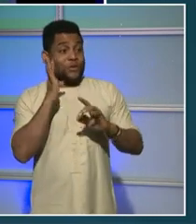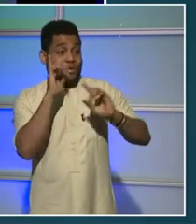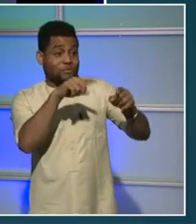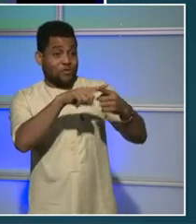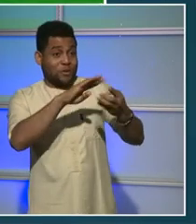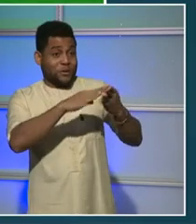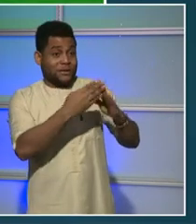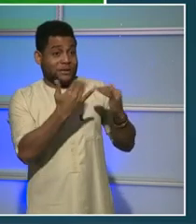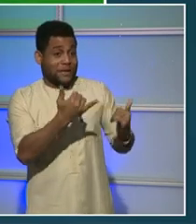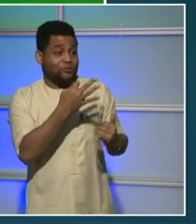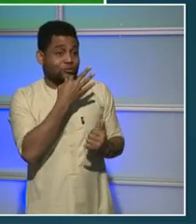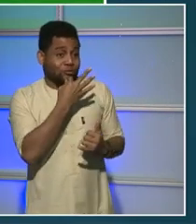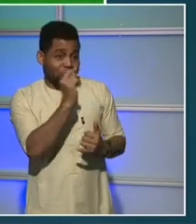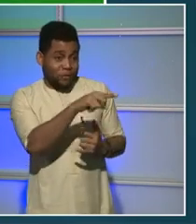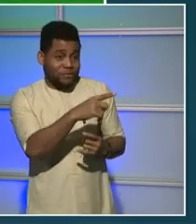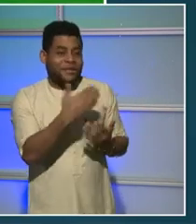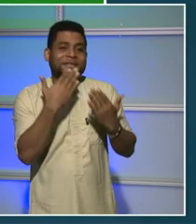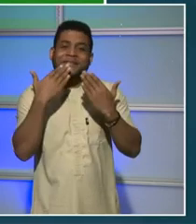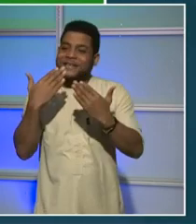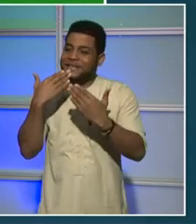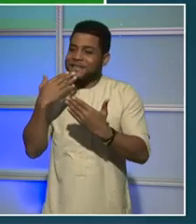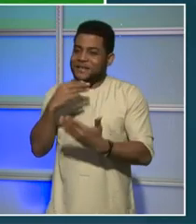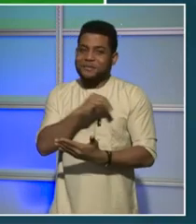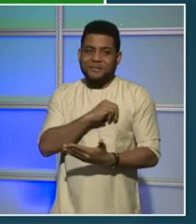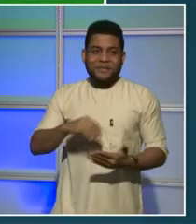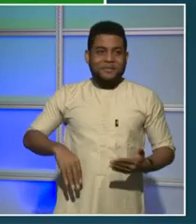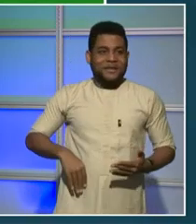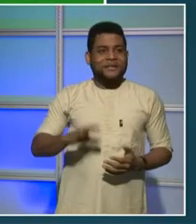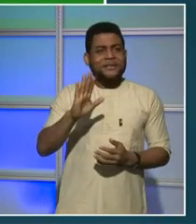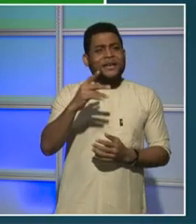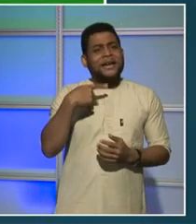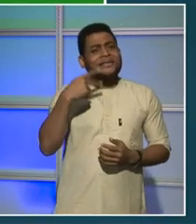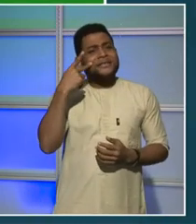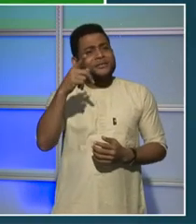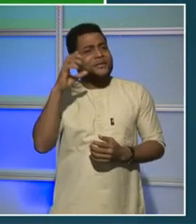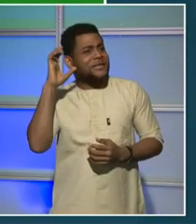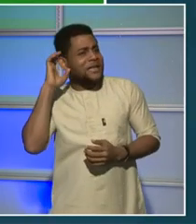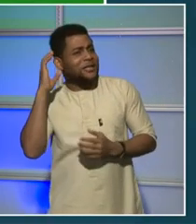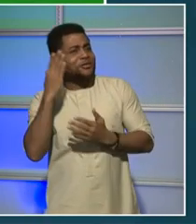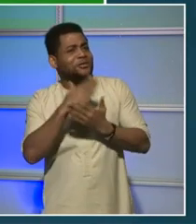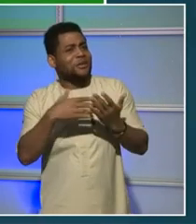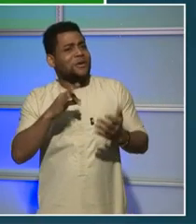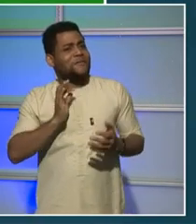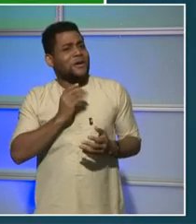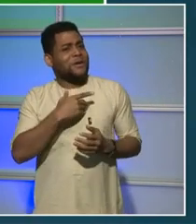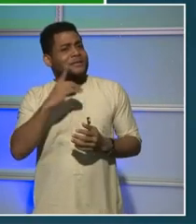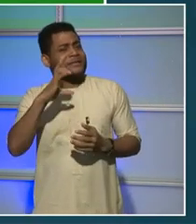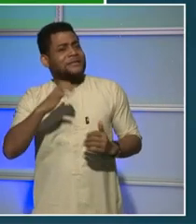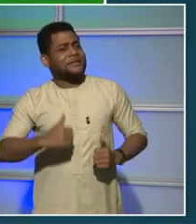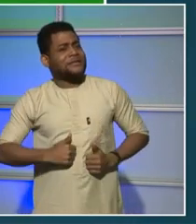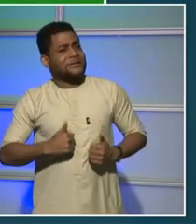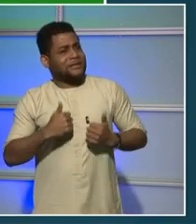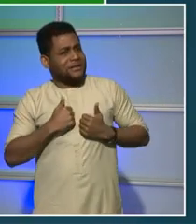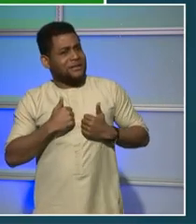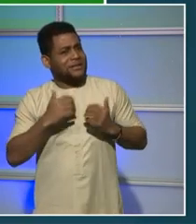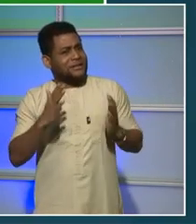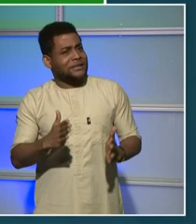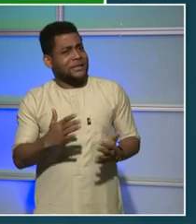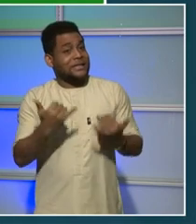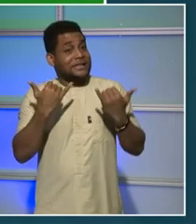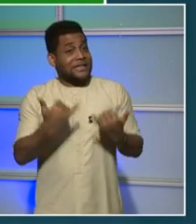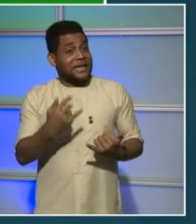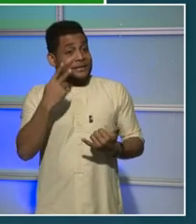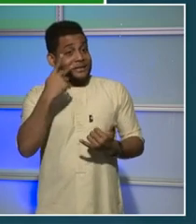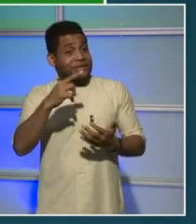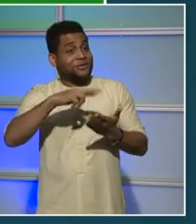Thank you so much, Mayor. Well, Mayor, you just heard from some of our D.C. residents about their budget priorities and now has come the time of the results of the district-wide